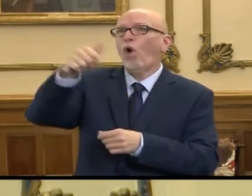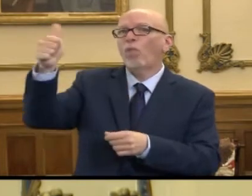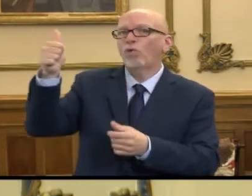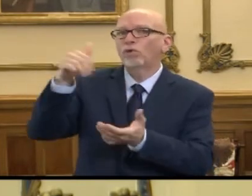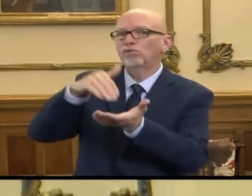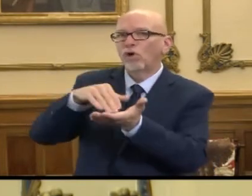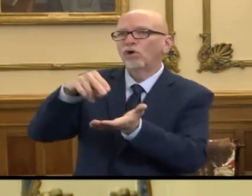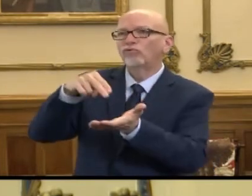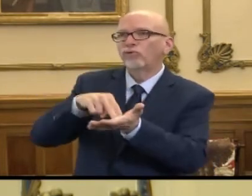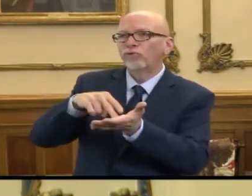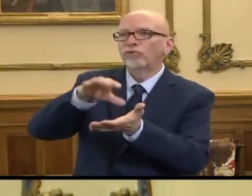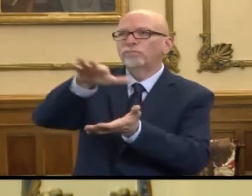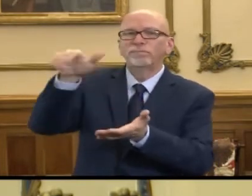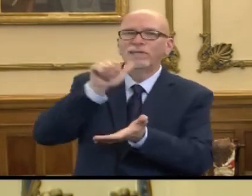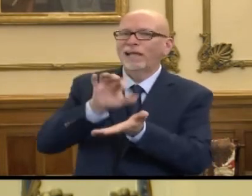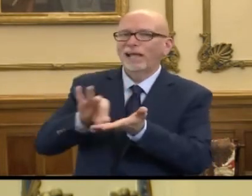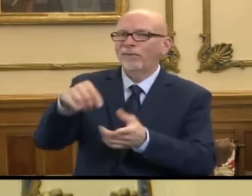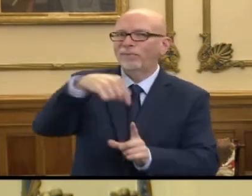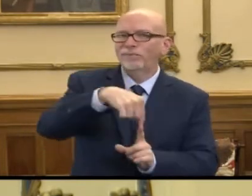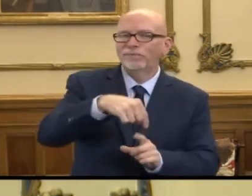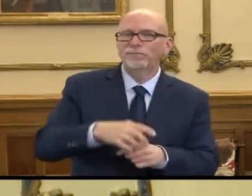professions such as doctors or nurses.